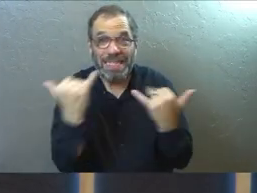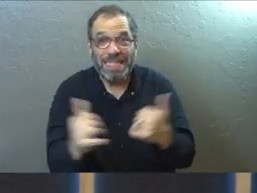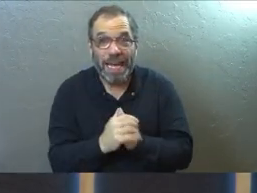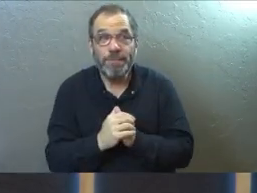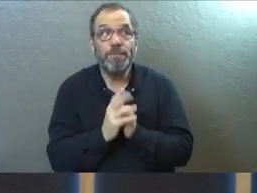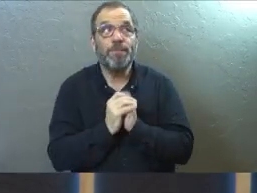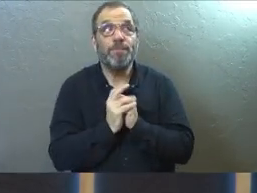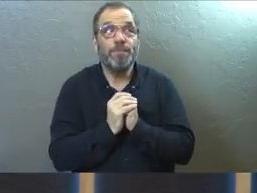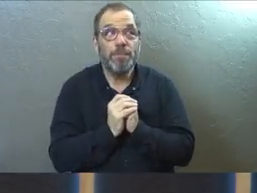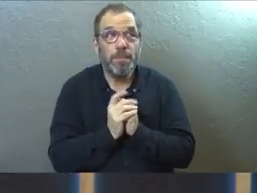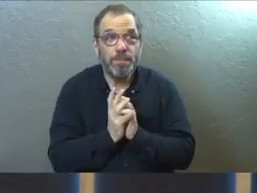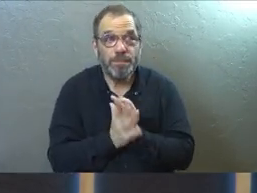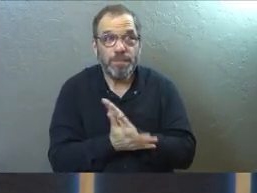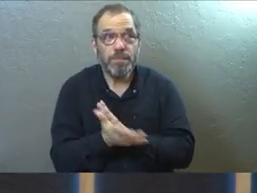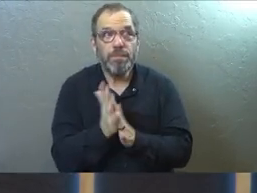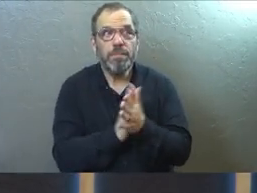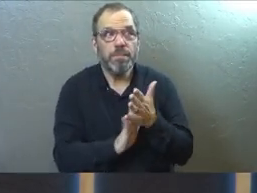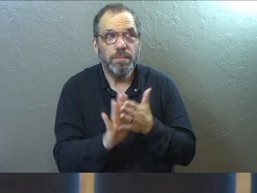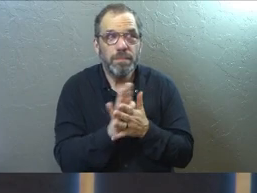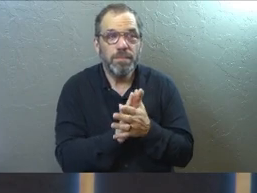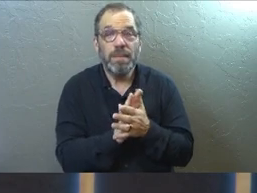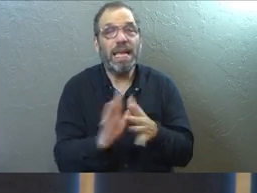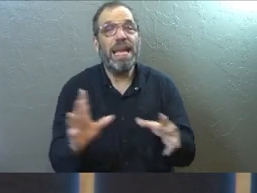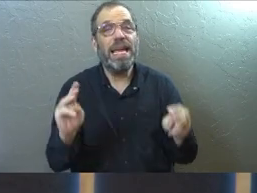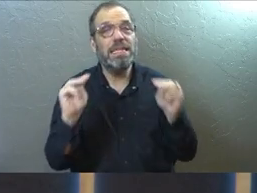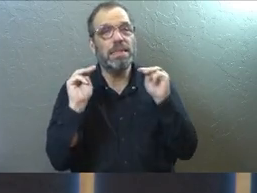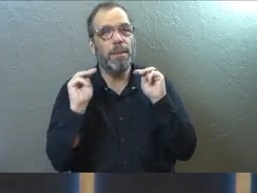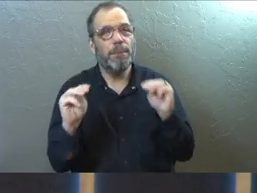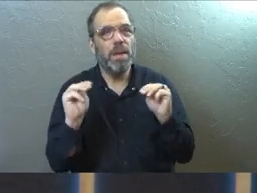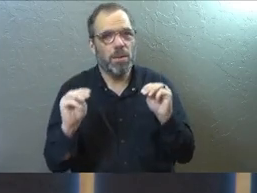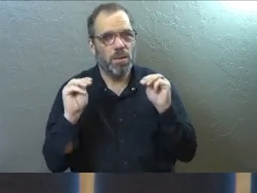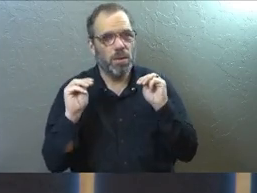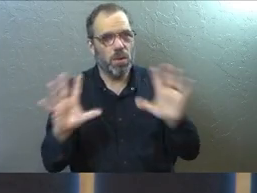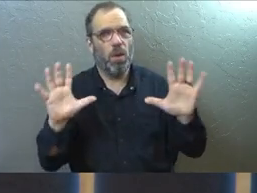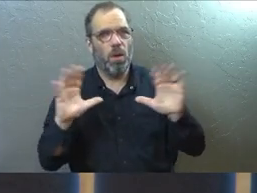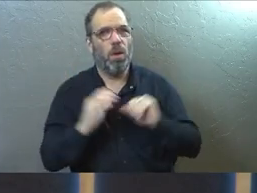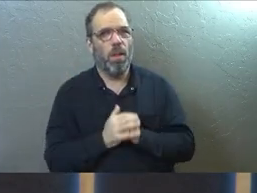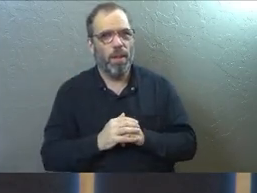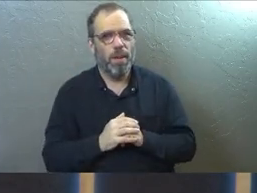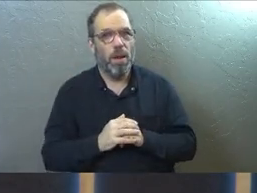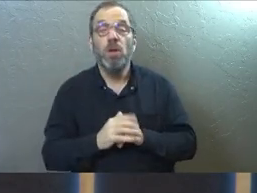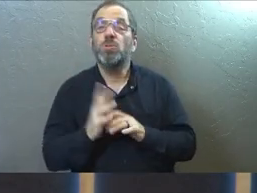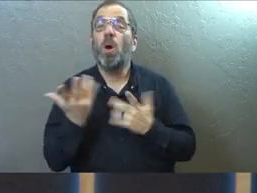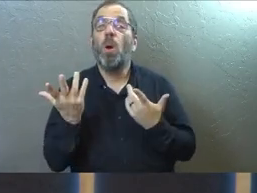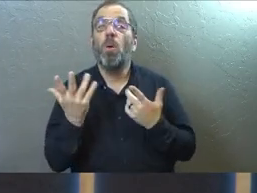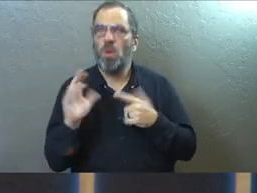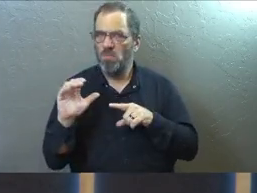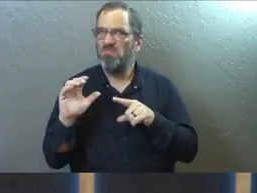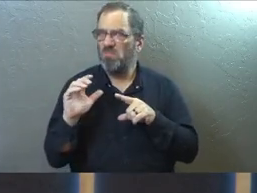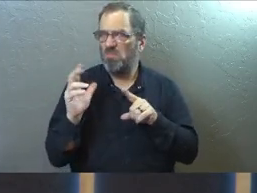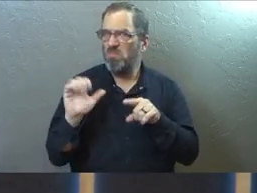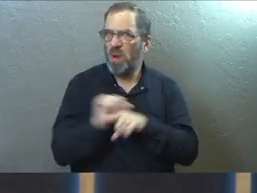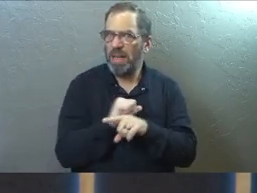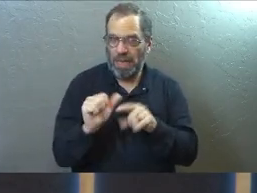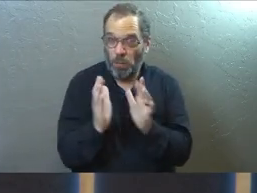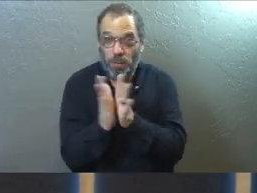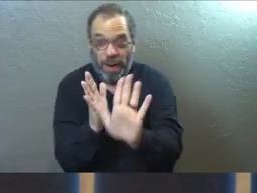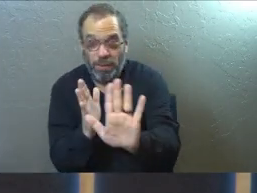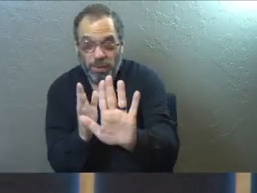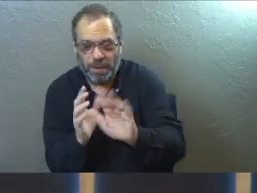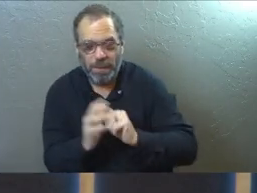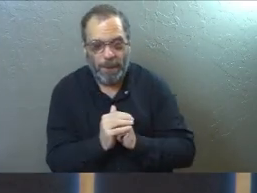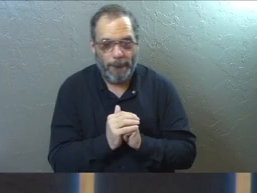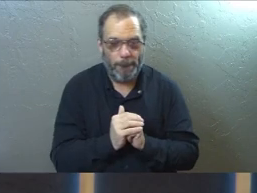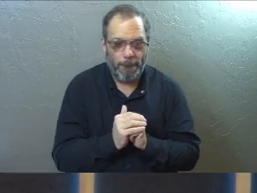it's only a miracle ever. So here's the practical how to. And this is what we're going to pray here in just a